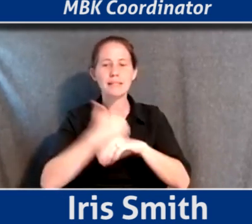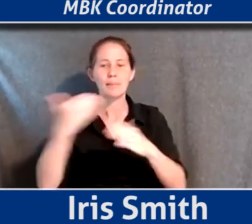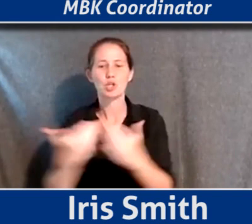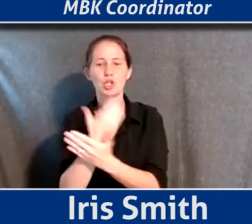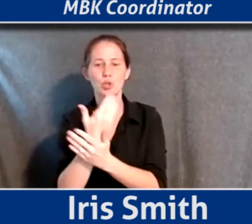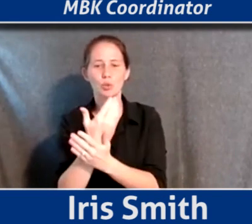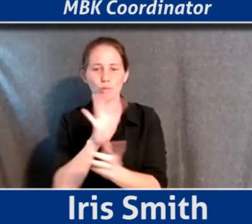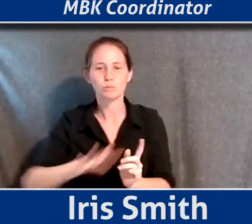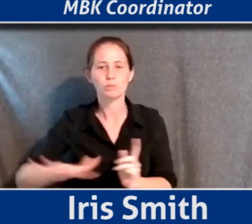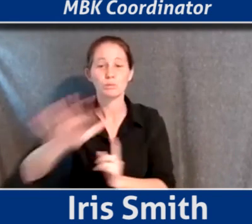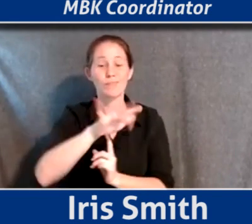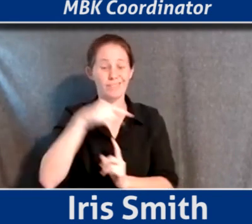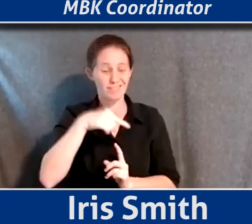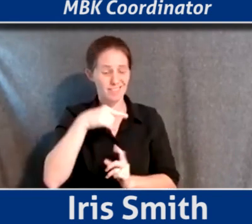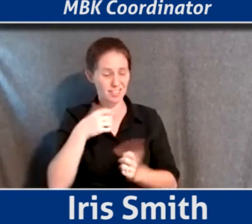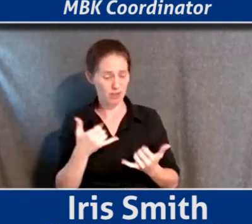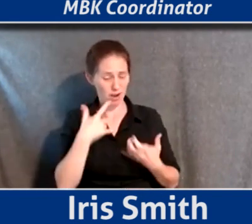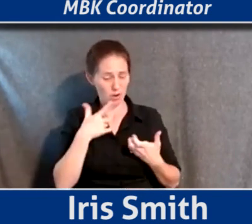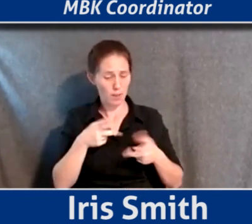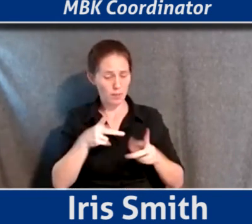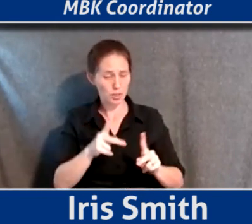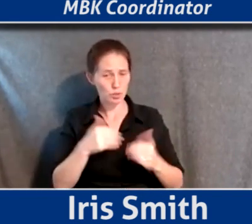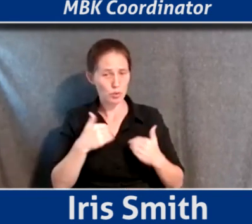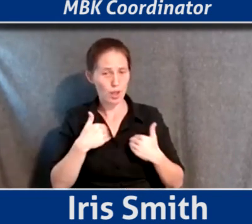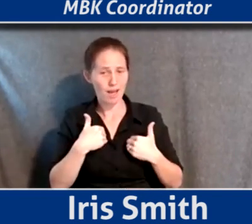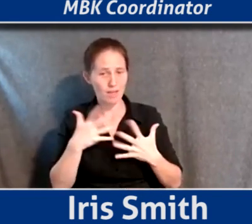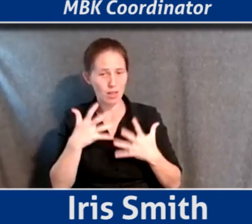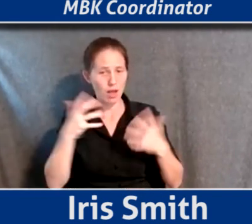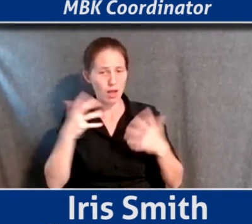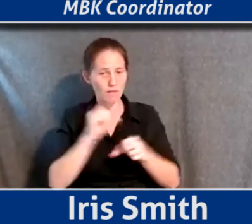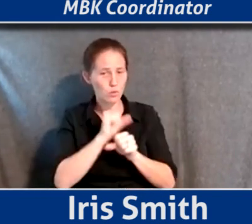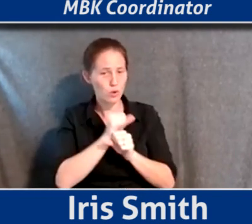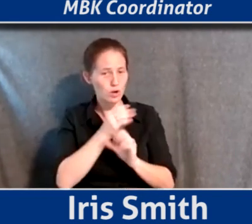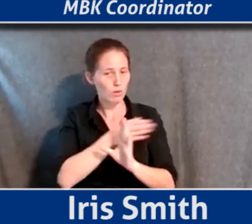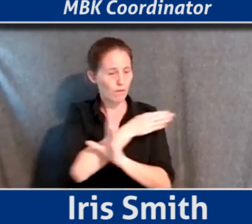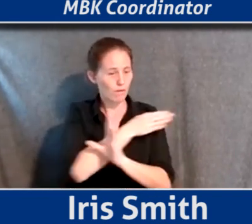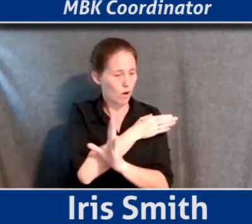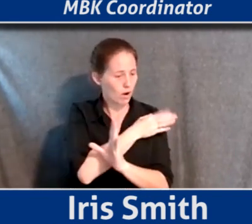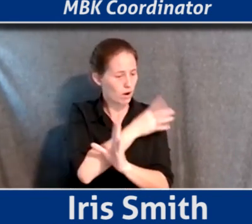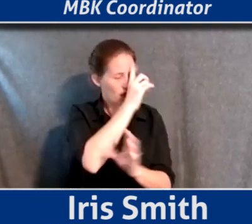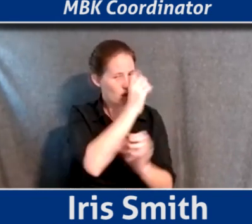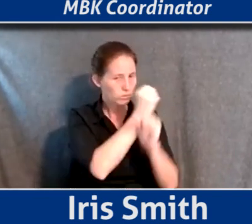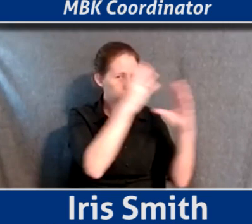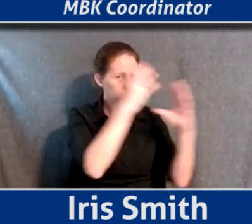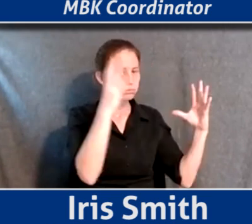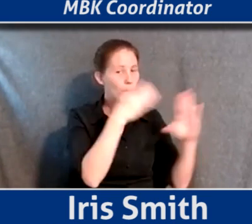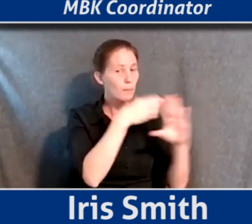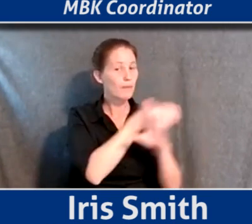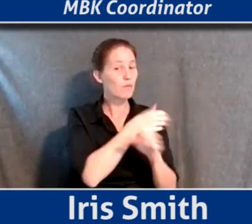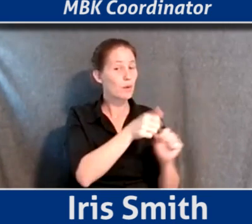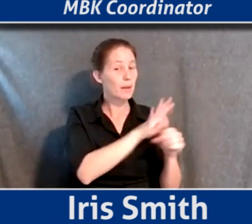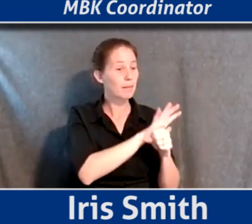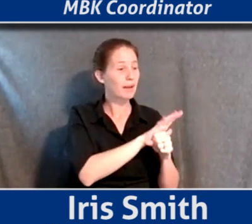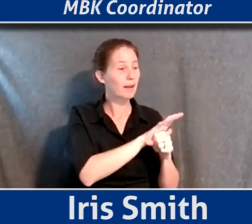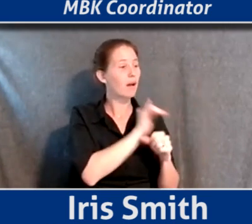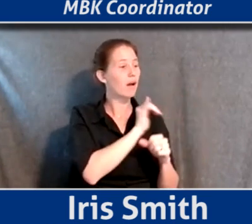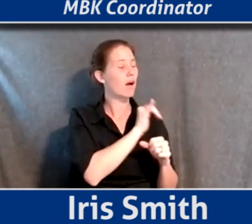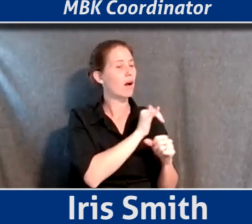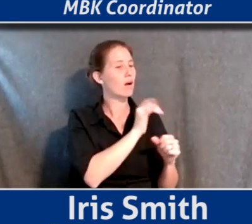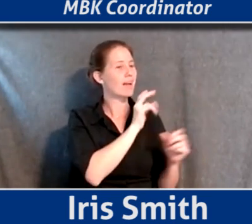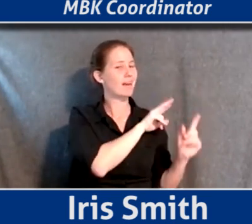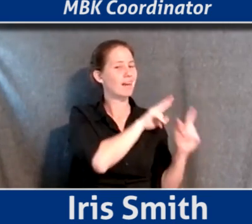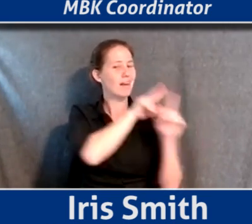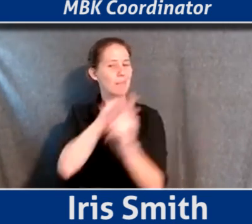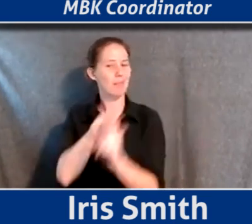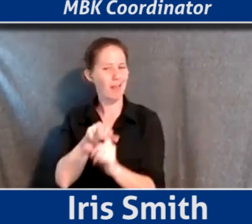opportunity to take a lot of the work that we've done envisioning pre-pandemic and be able to implement that going